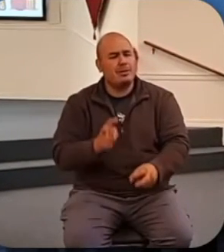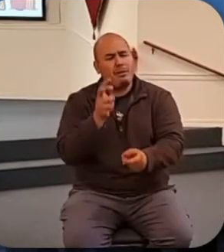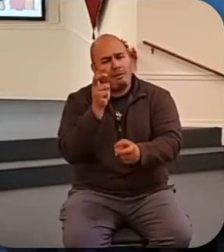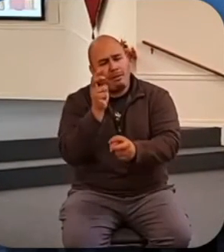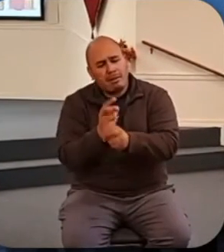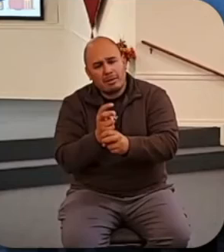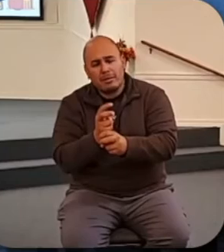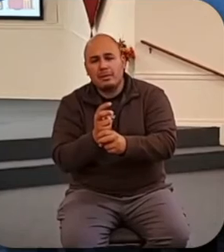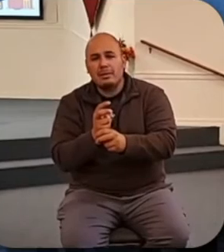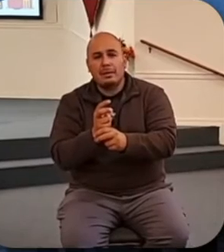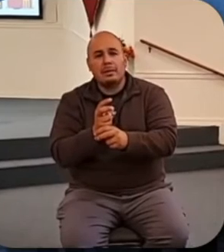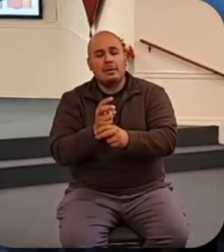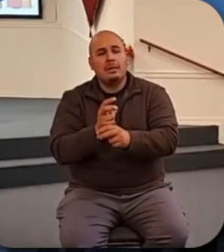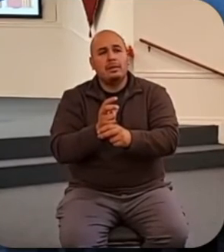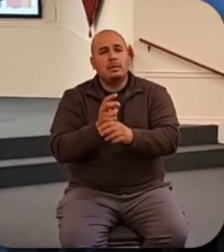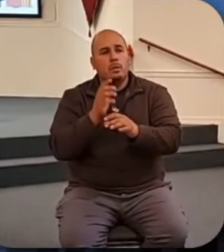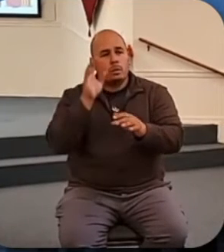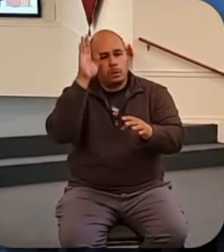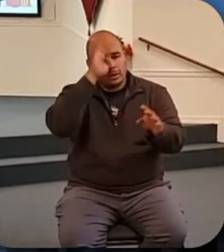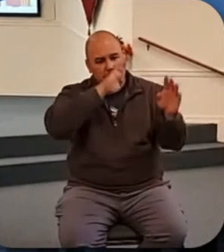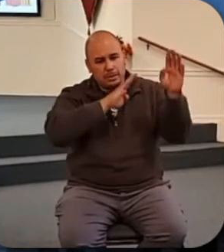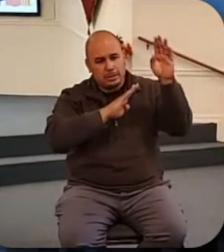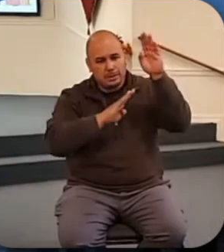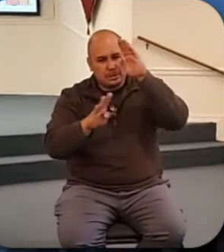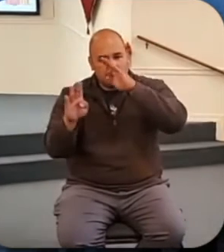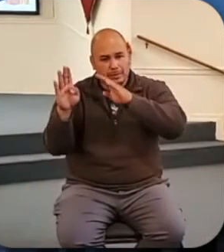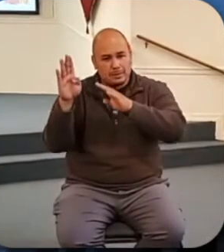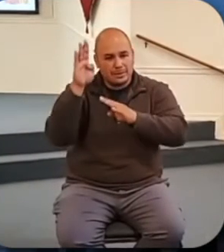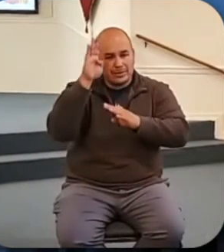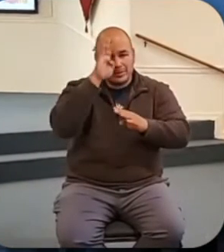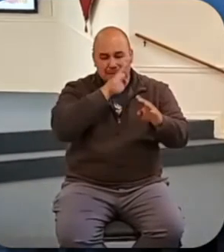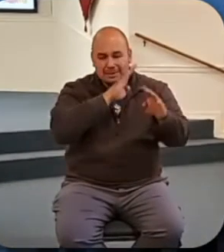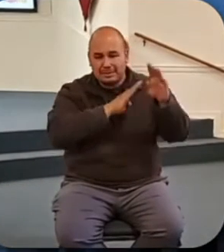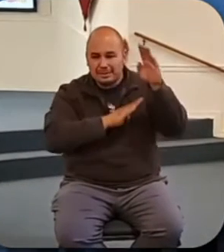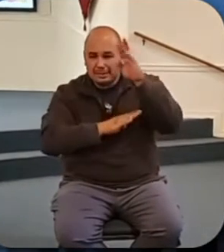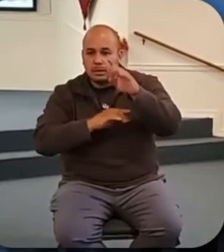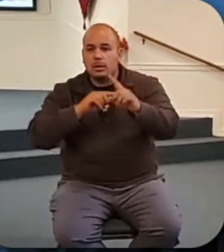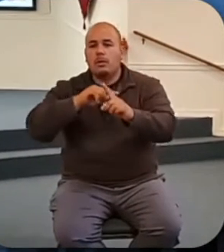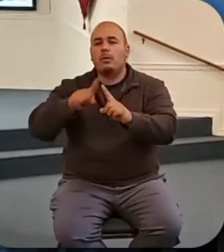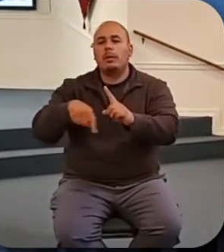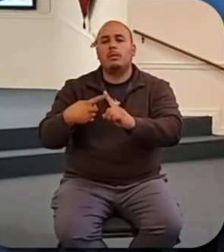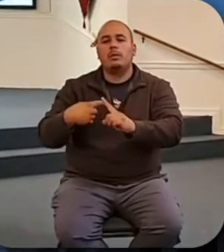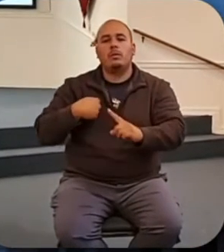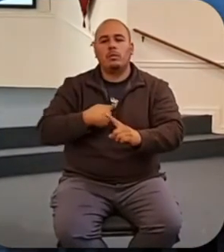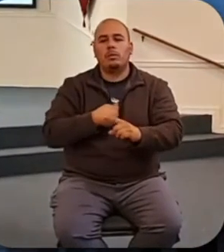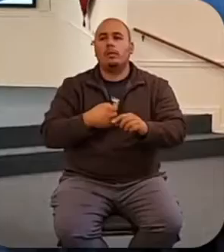be super worried when your eyes are fixed on God.